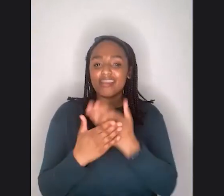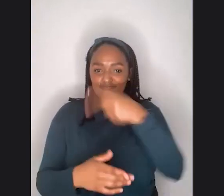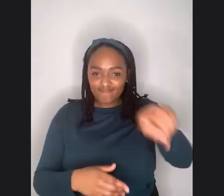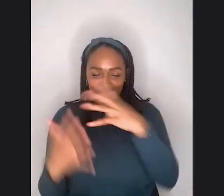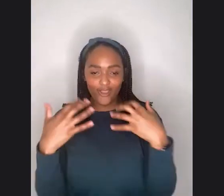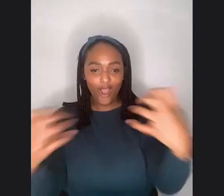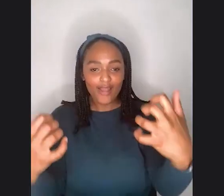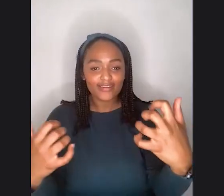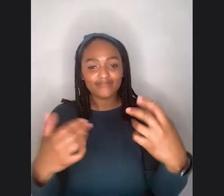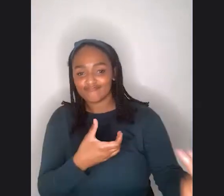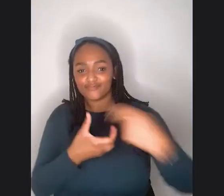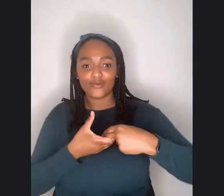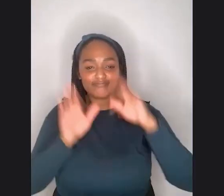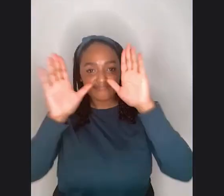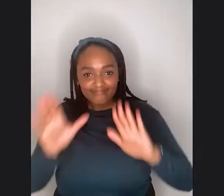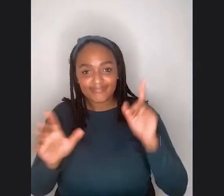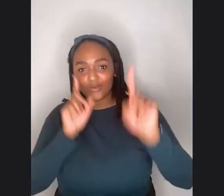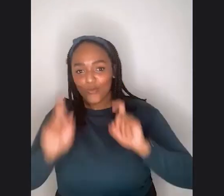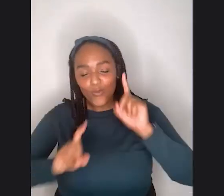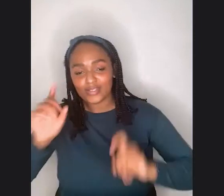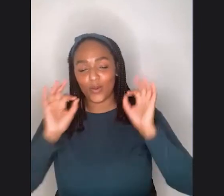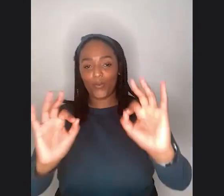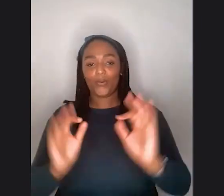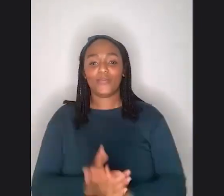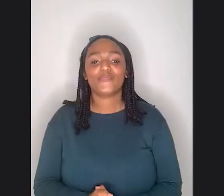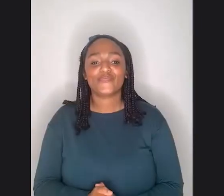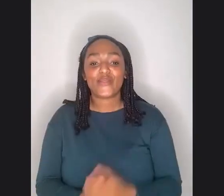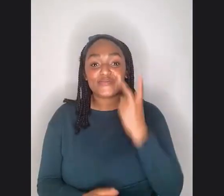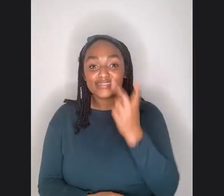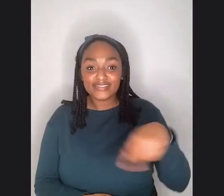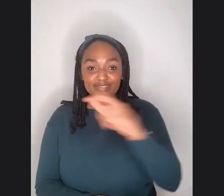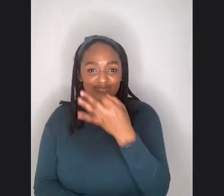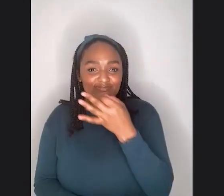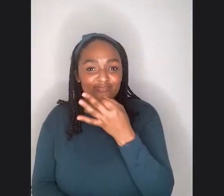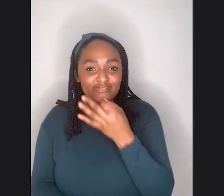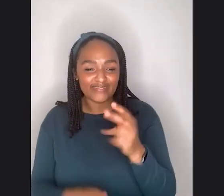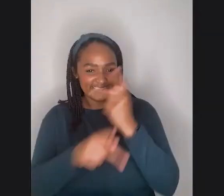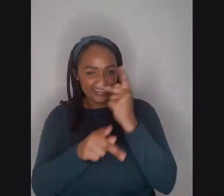questions. And we will, um, and we will see you next time. Take care, everybody.